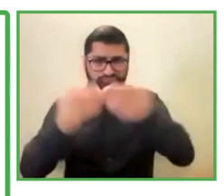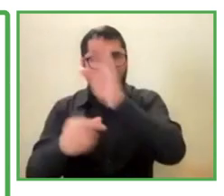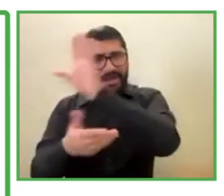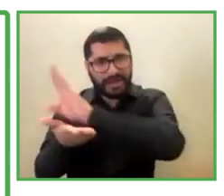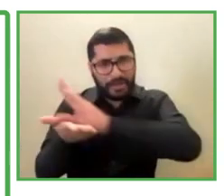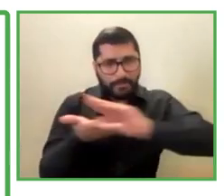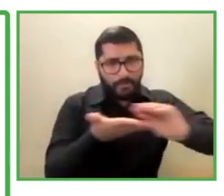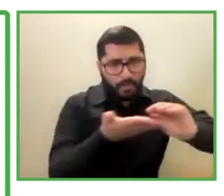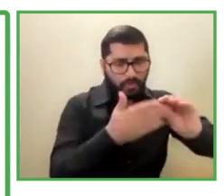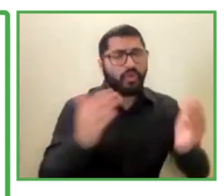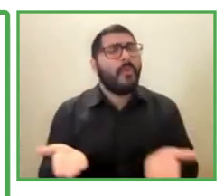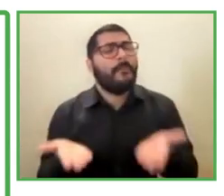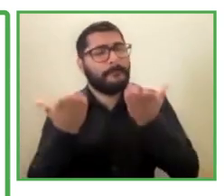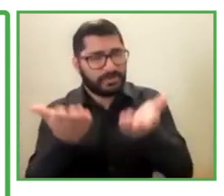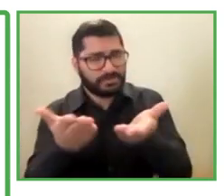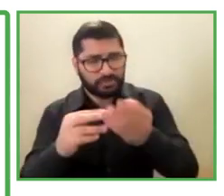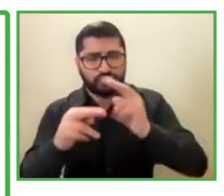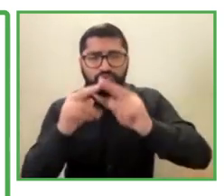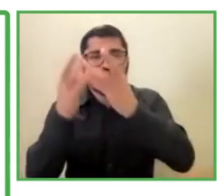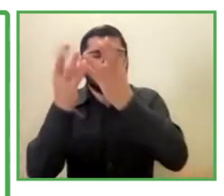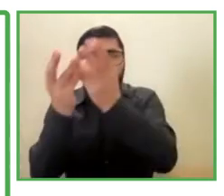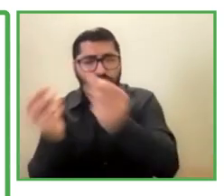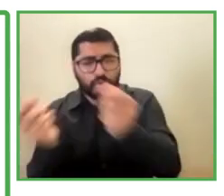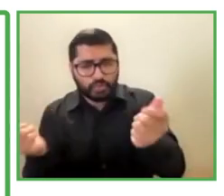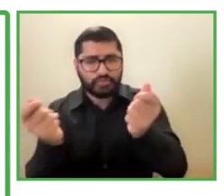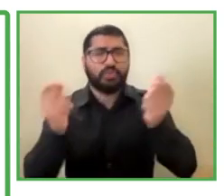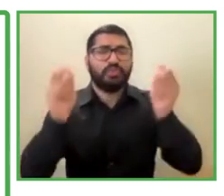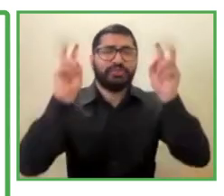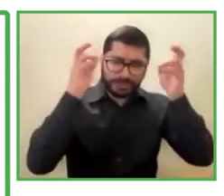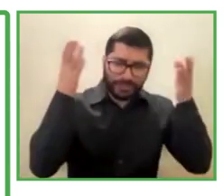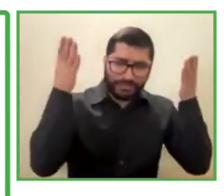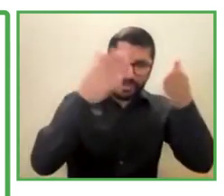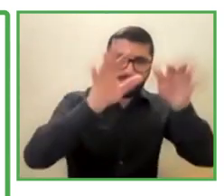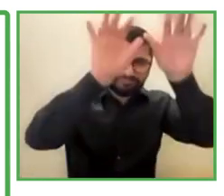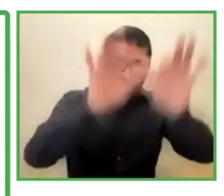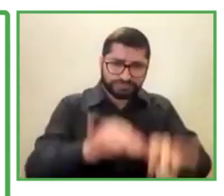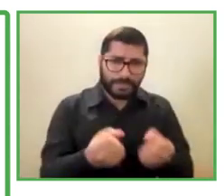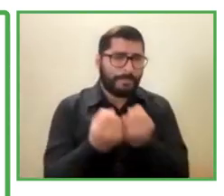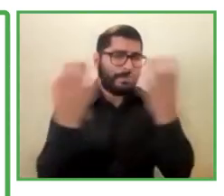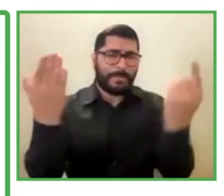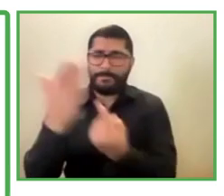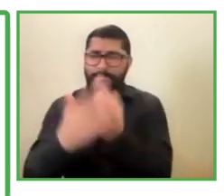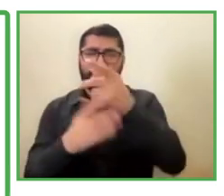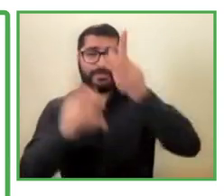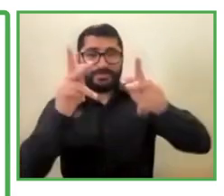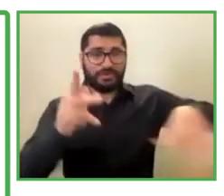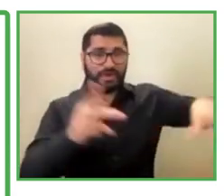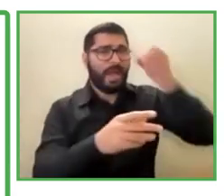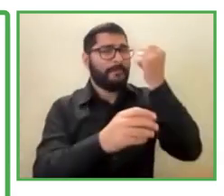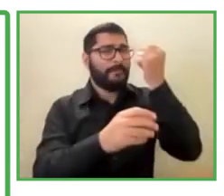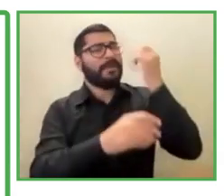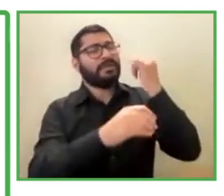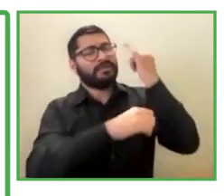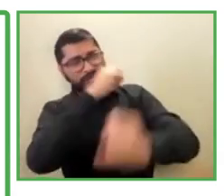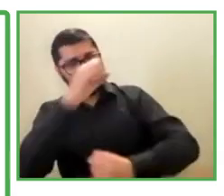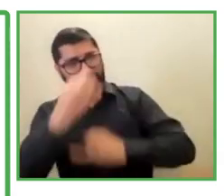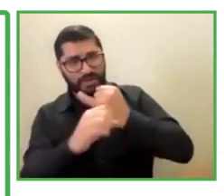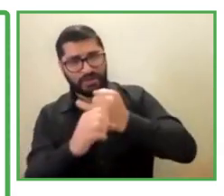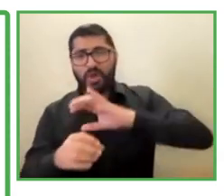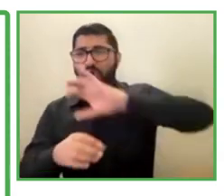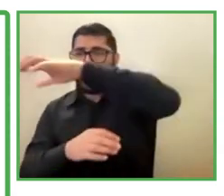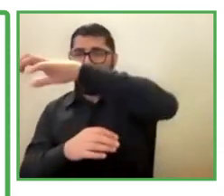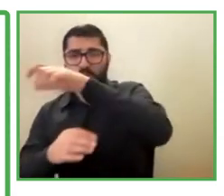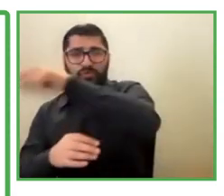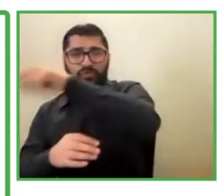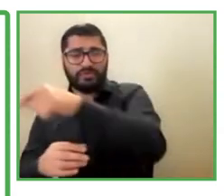clients, like, right countries in the US, UK, Canada, of course, India, etc. And especially these are banking